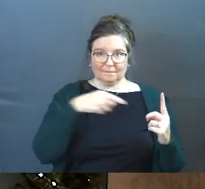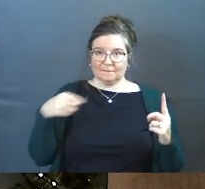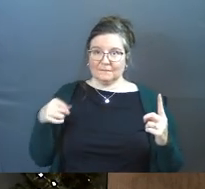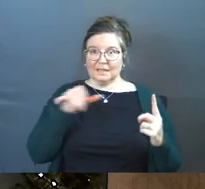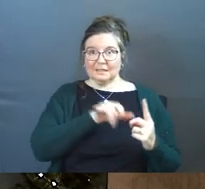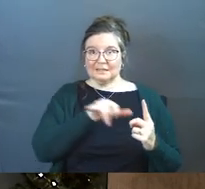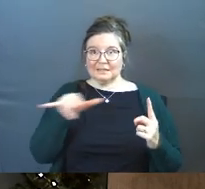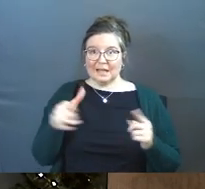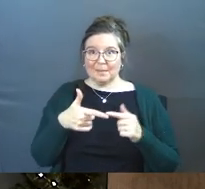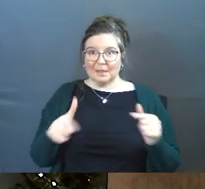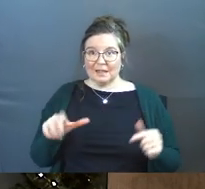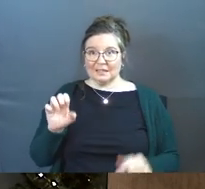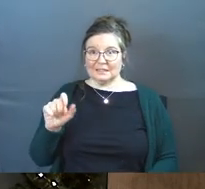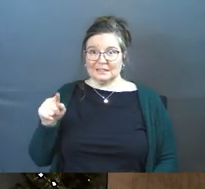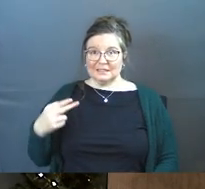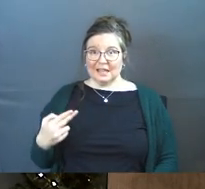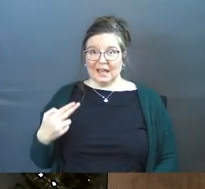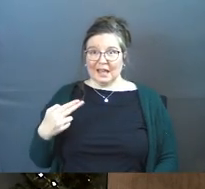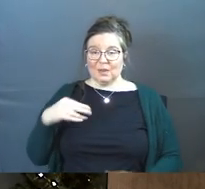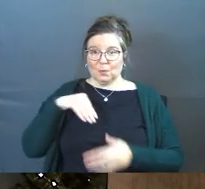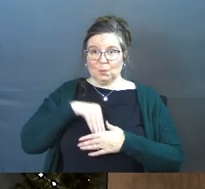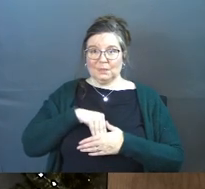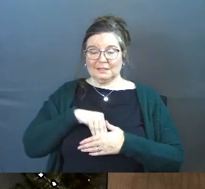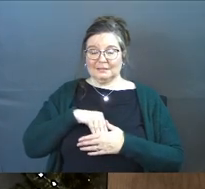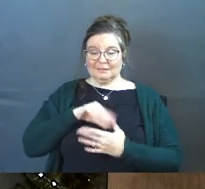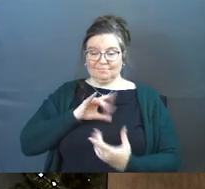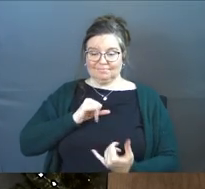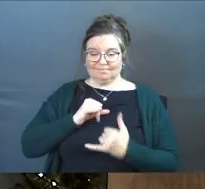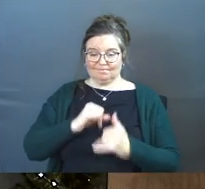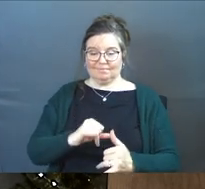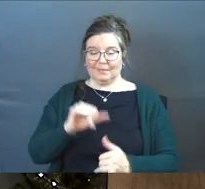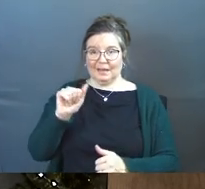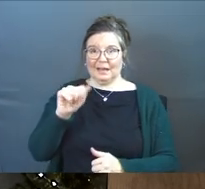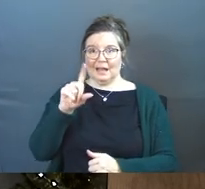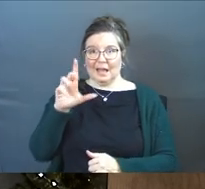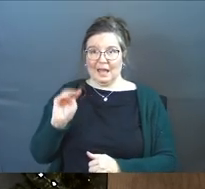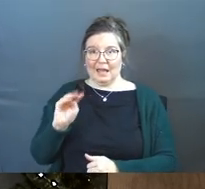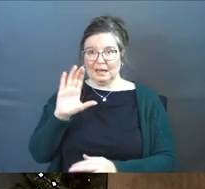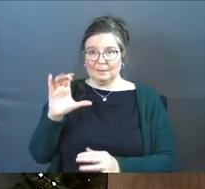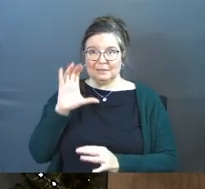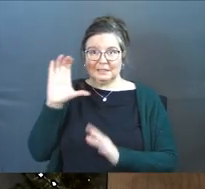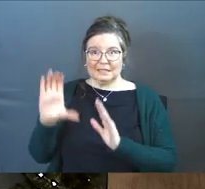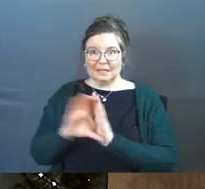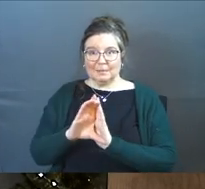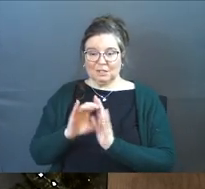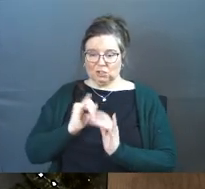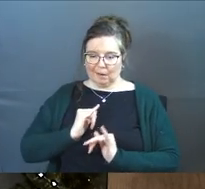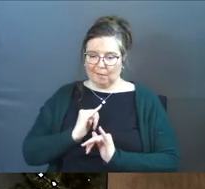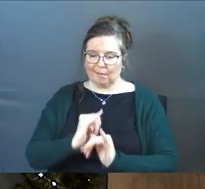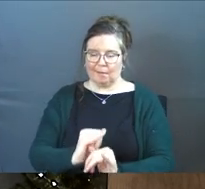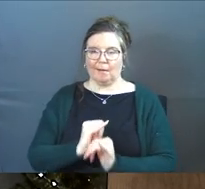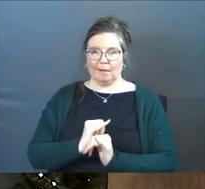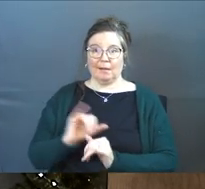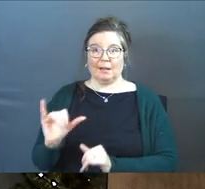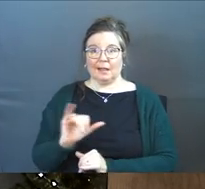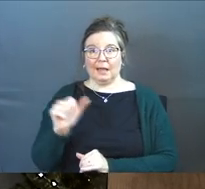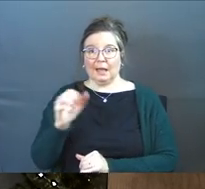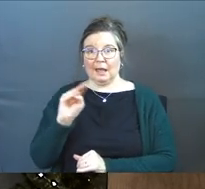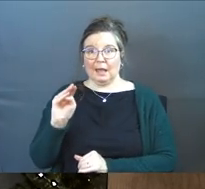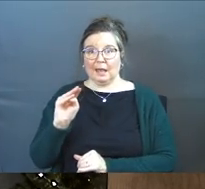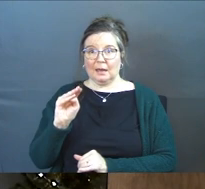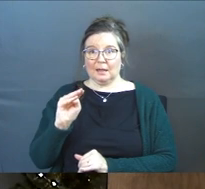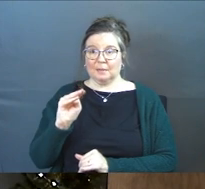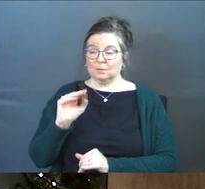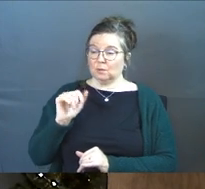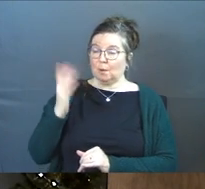Seth was in Adam's image, in Adam's likeness, just like Adam had been